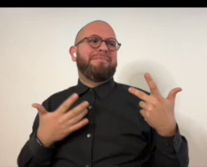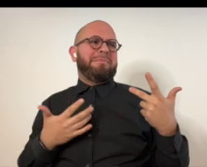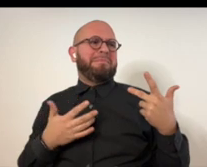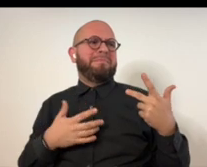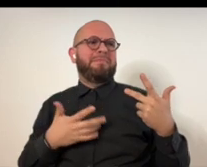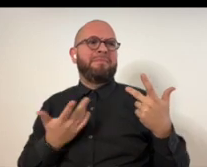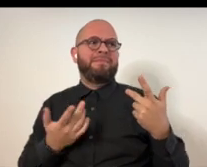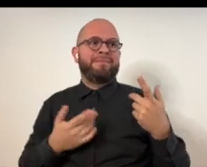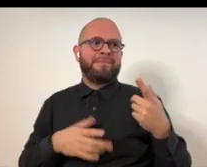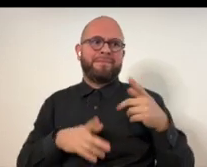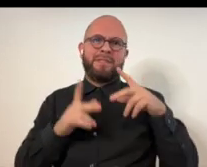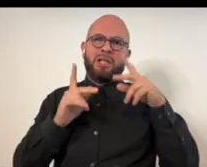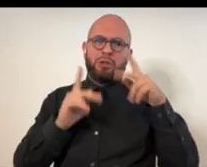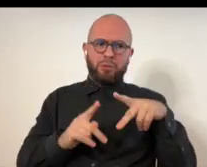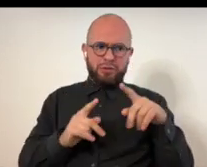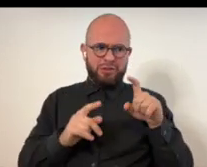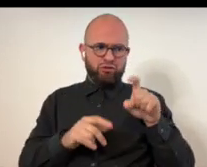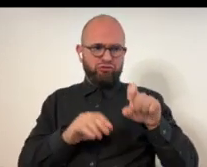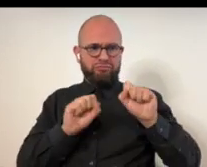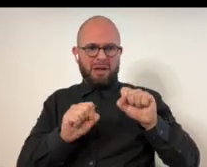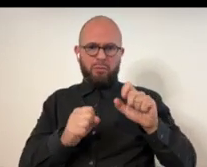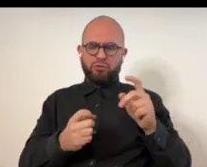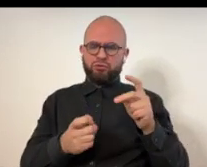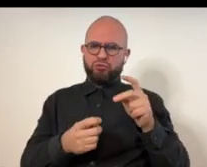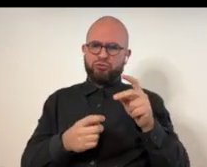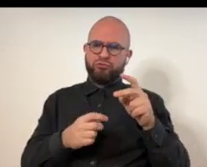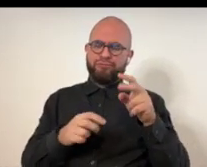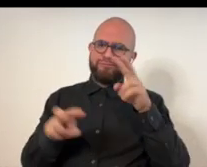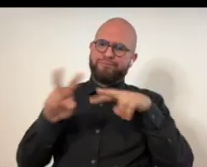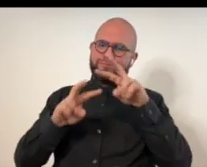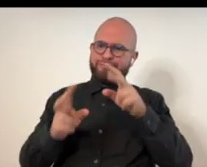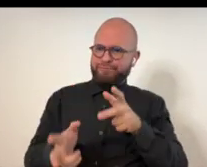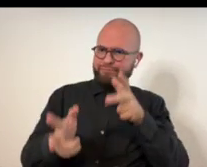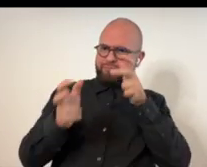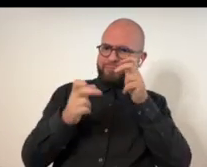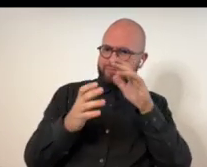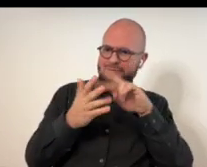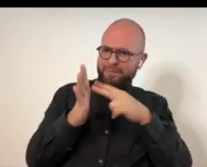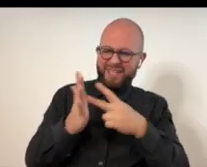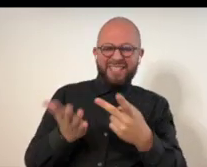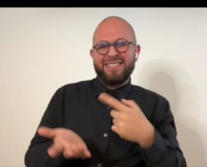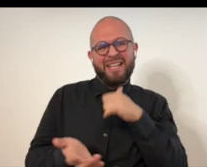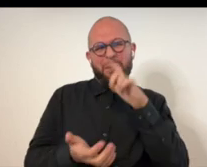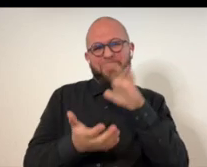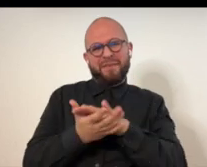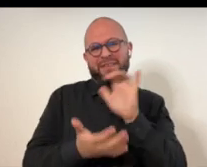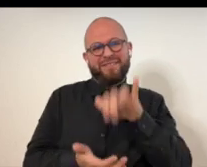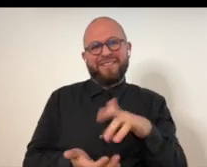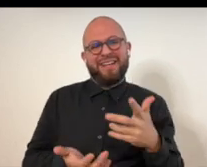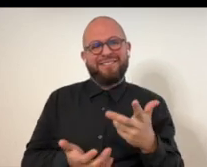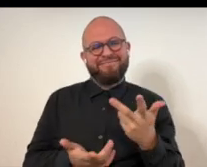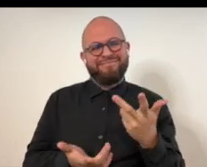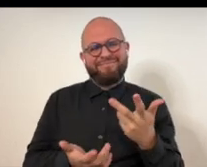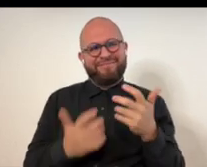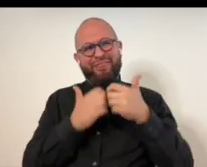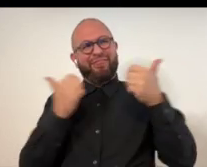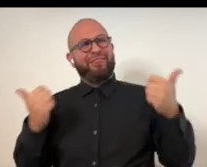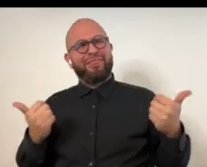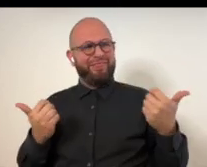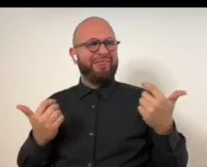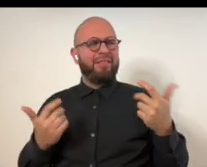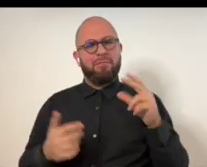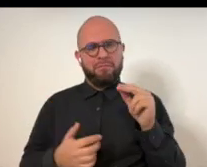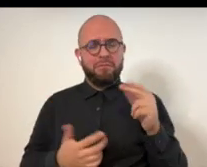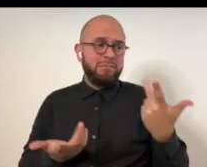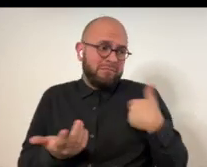painting should be far, far apart that the person should, should be able to tell what you mean or make their own meaning